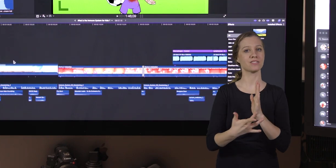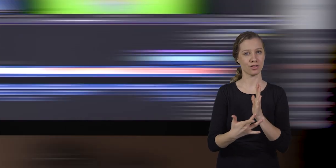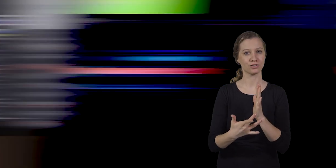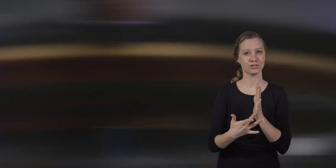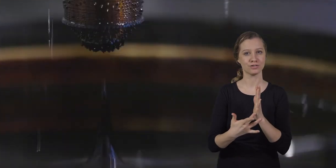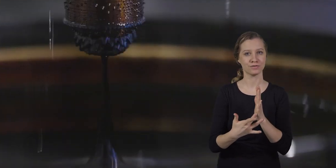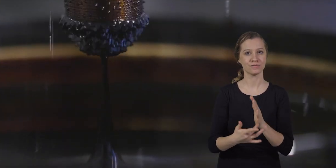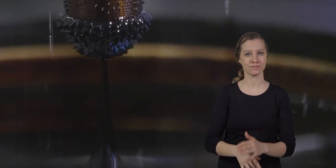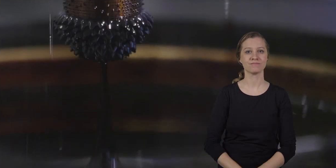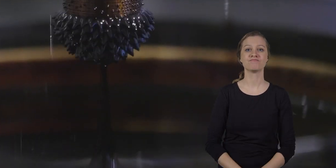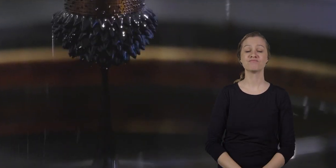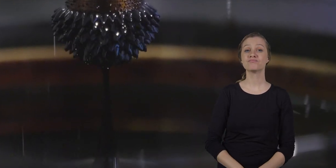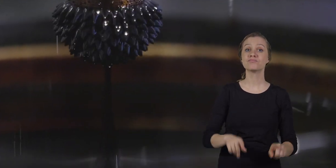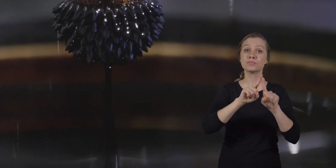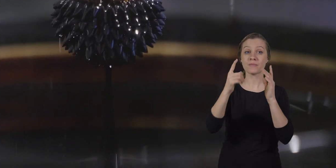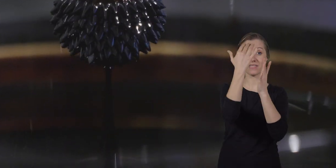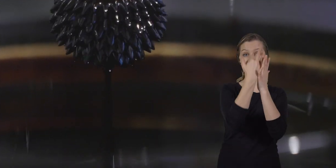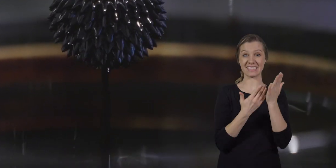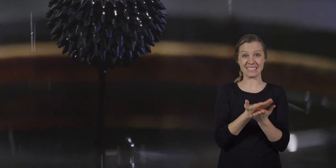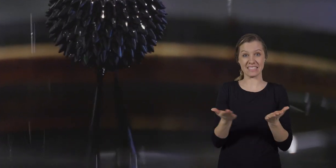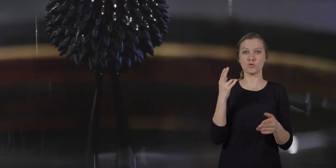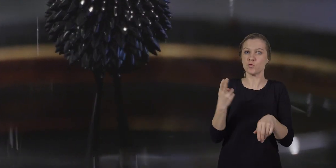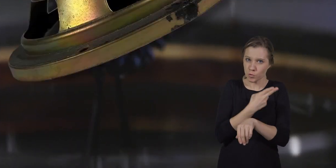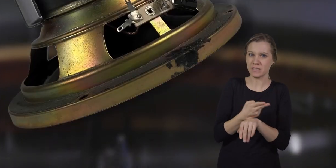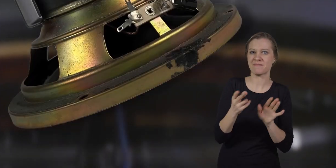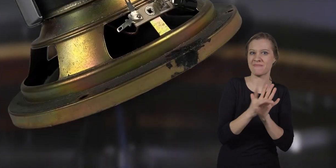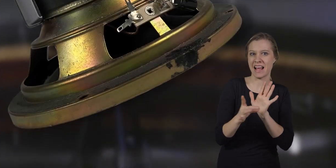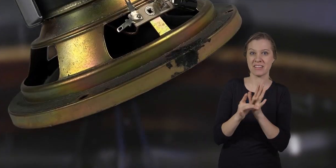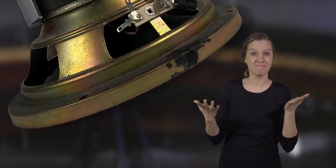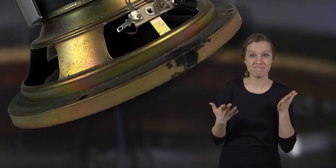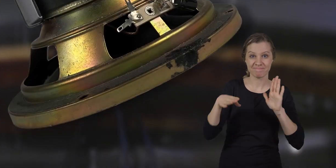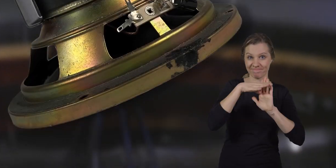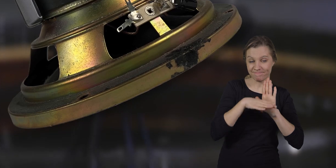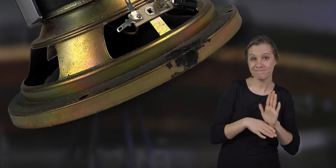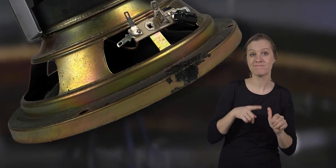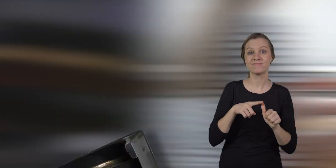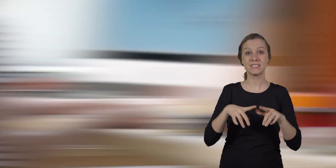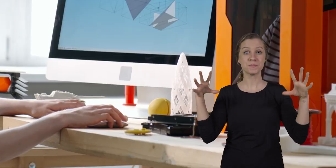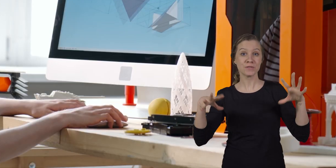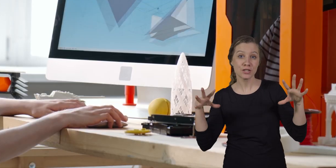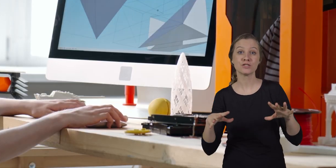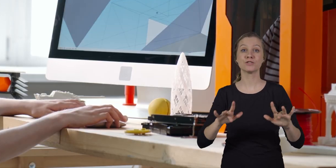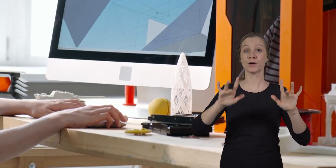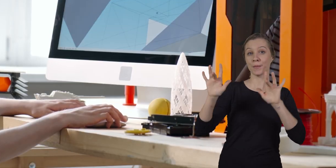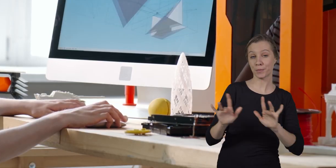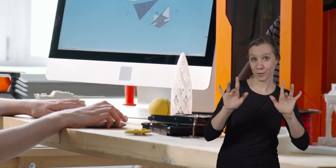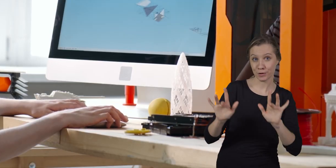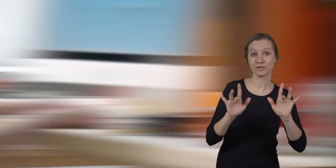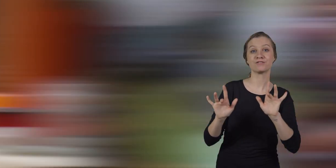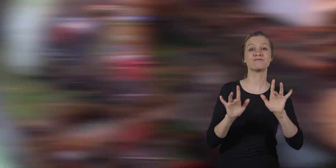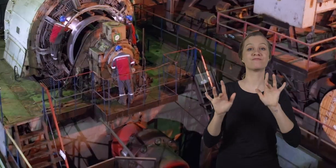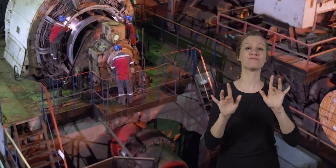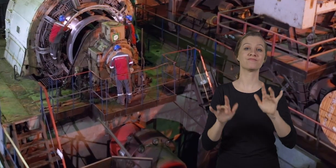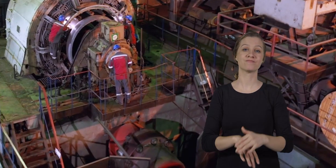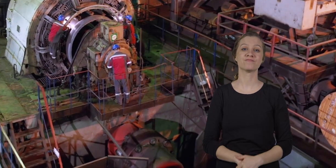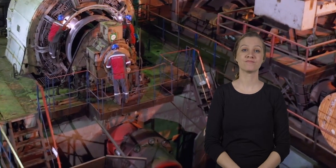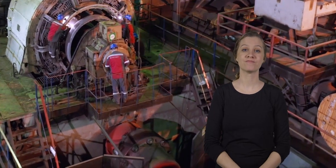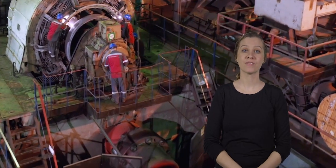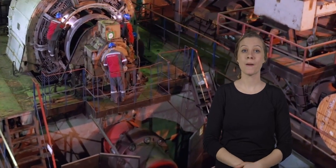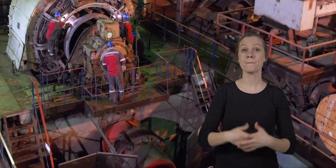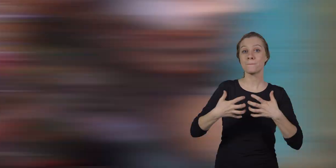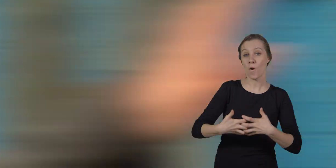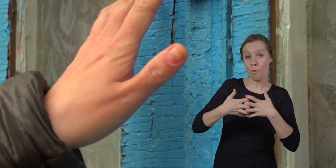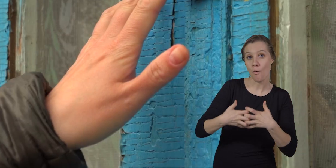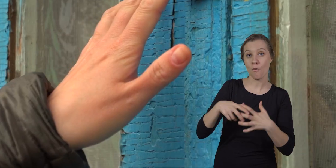here's a list of items that use magnets speakers computers motors